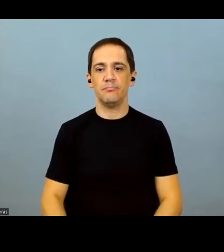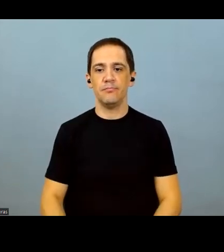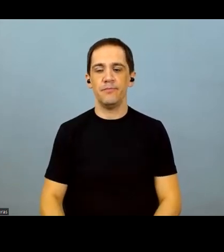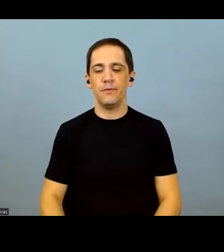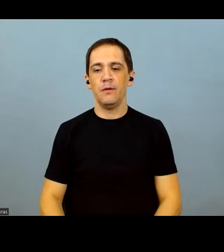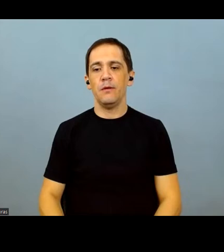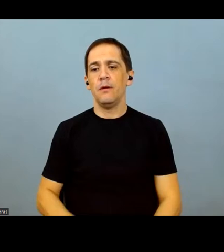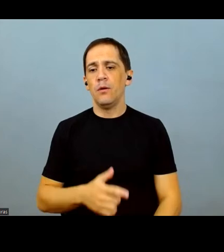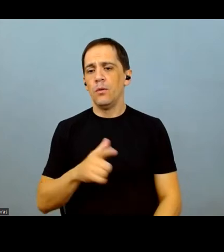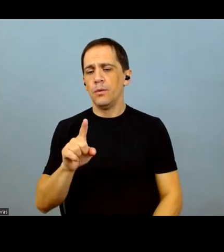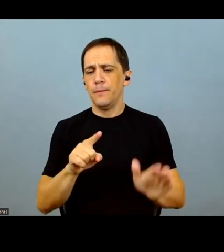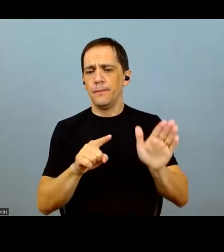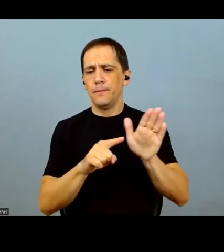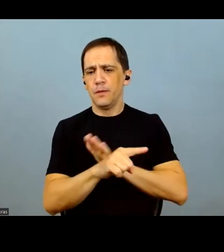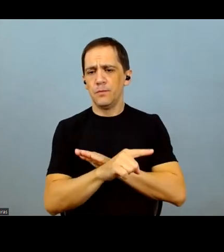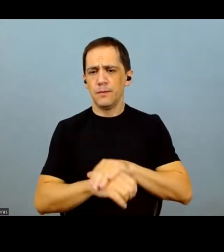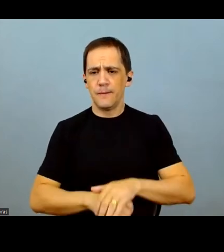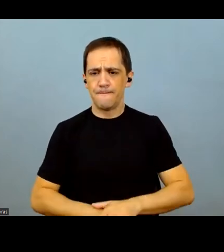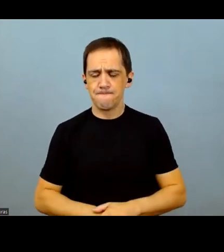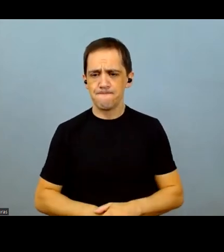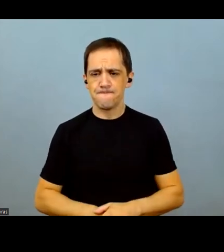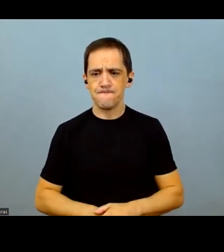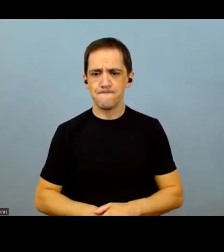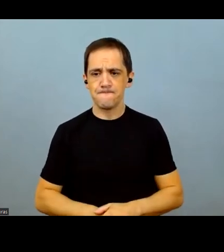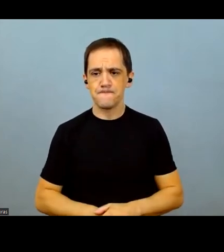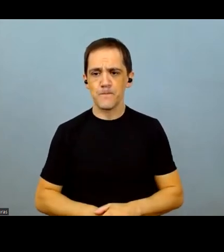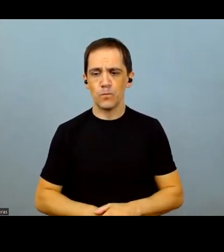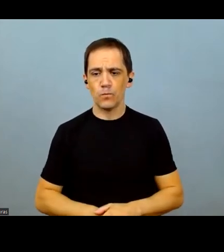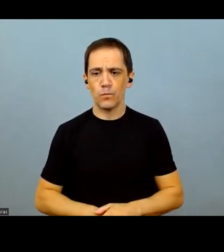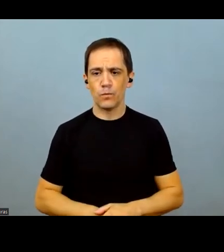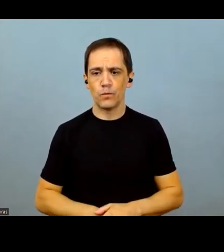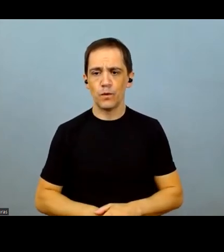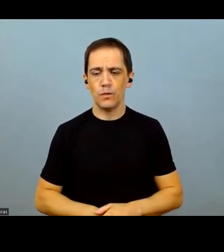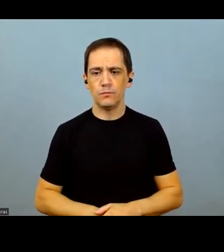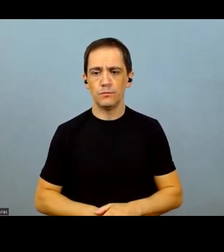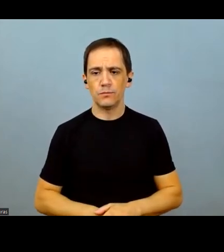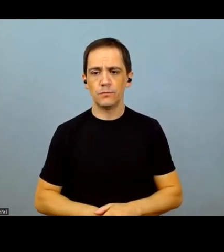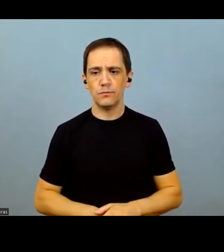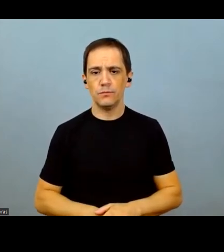the year. Thank you for your answers. And Pavinato,